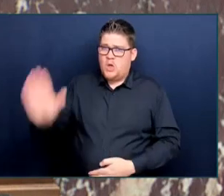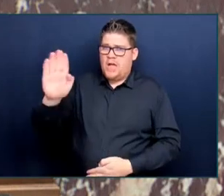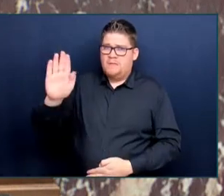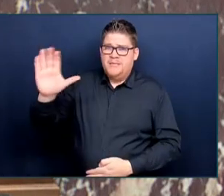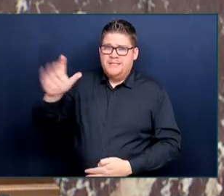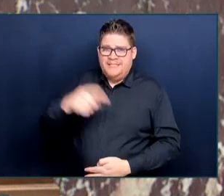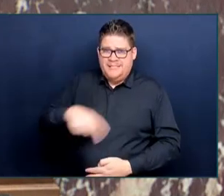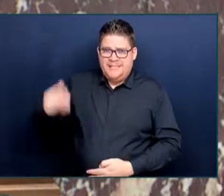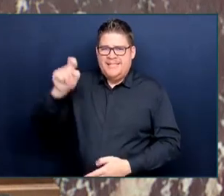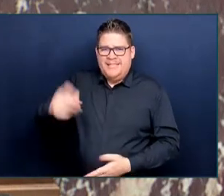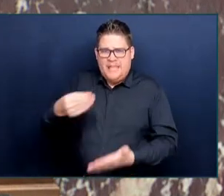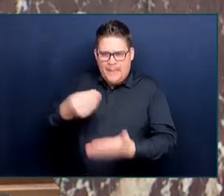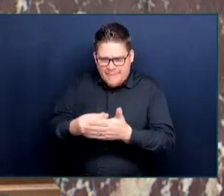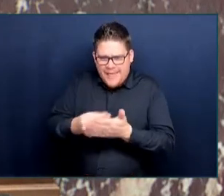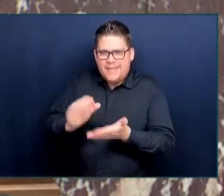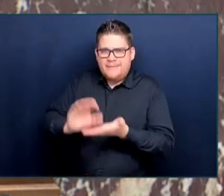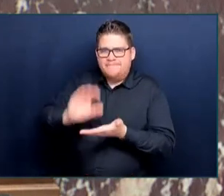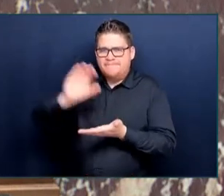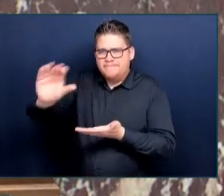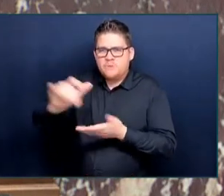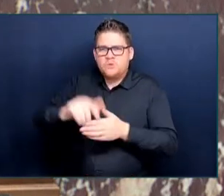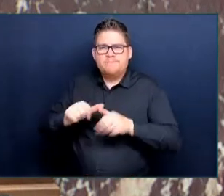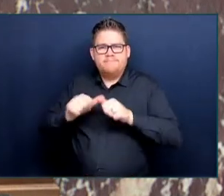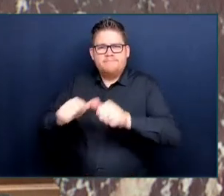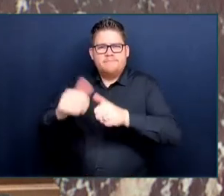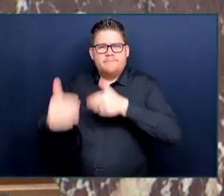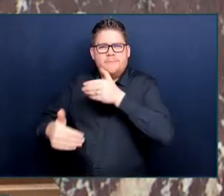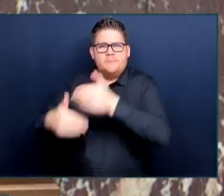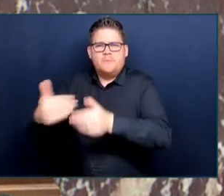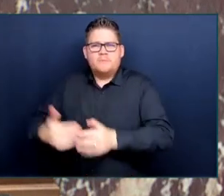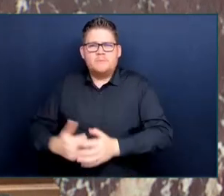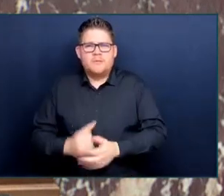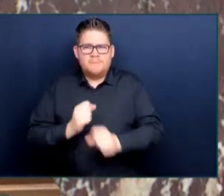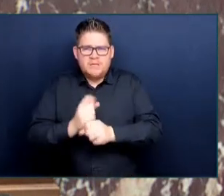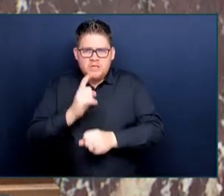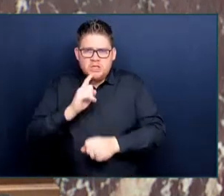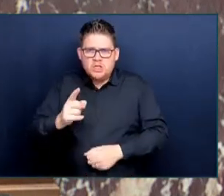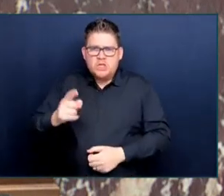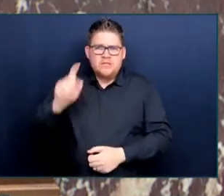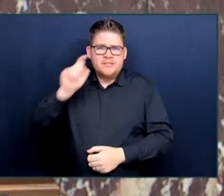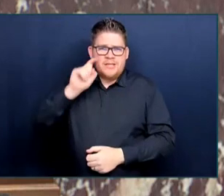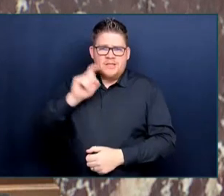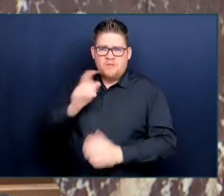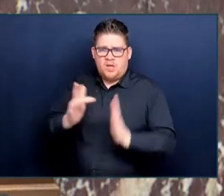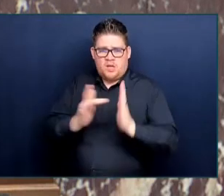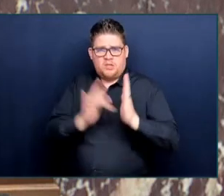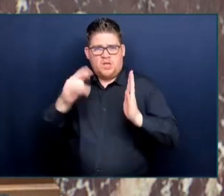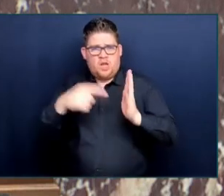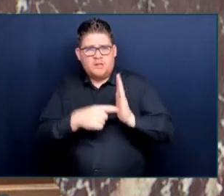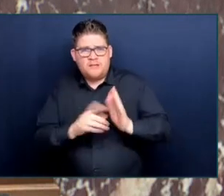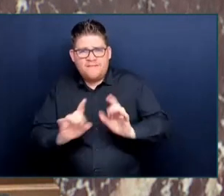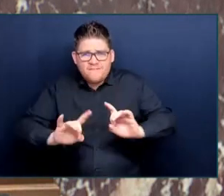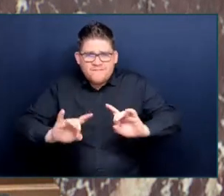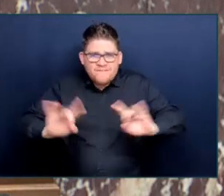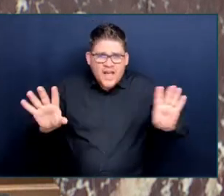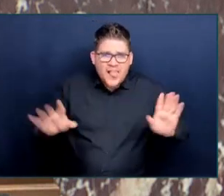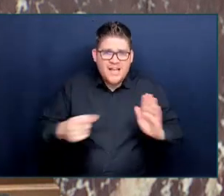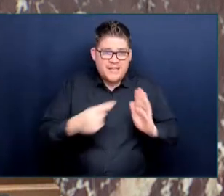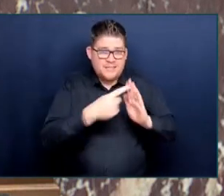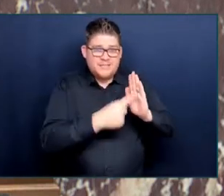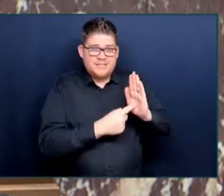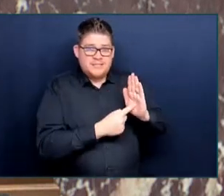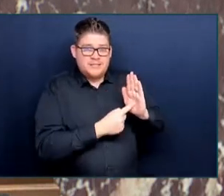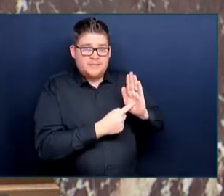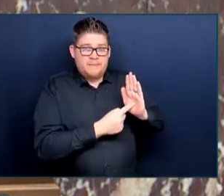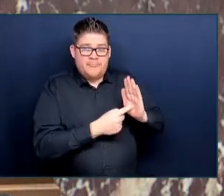ensure that sexualized and gender-based violence supports on campus are properly funded and resourced.